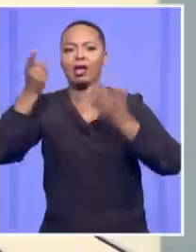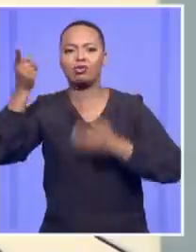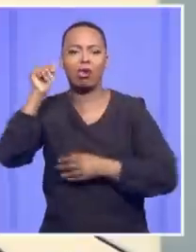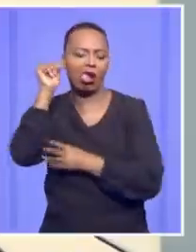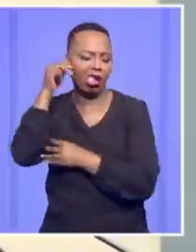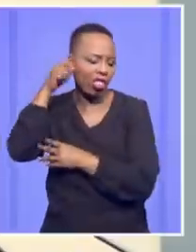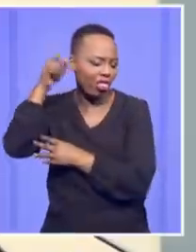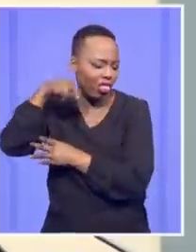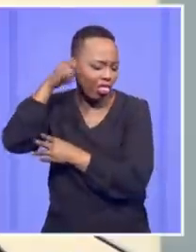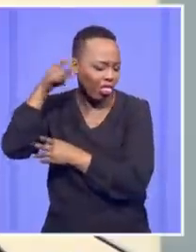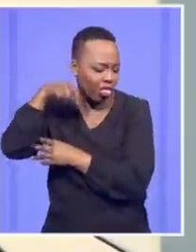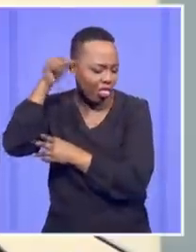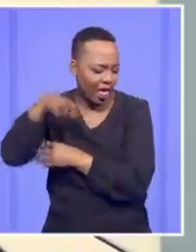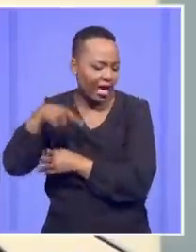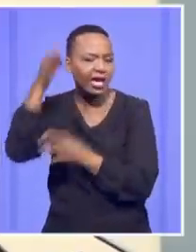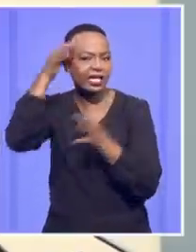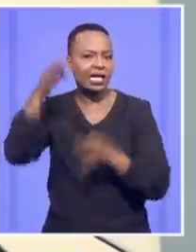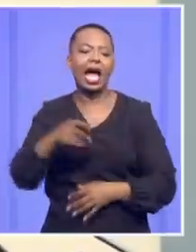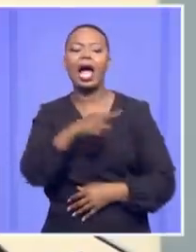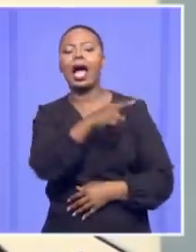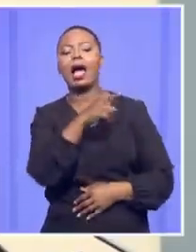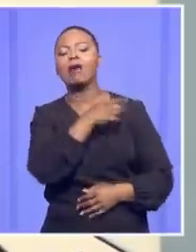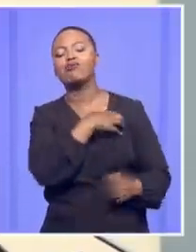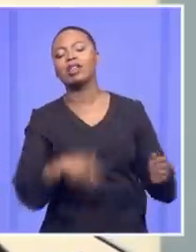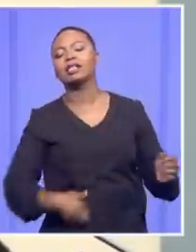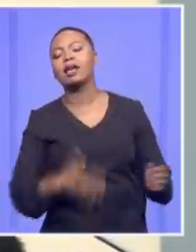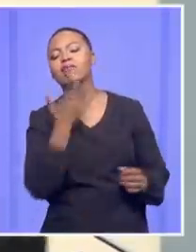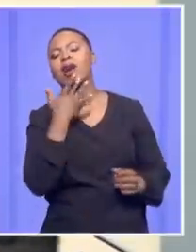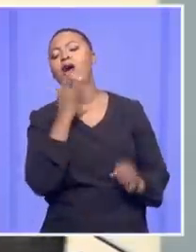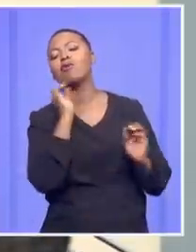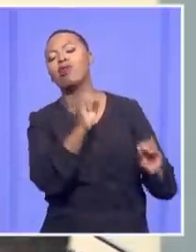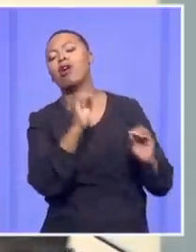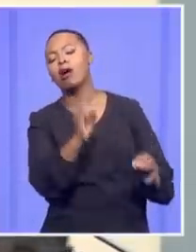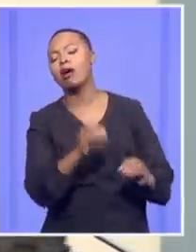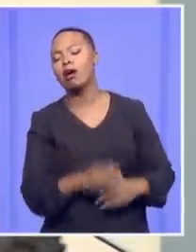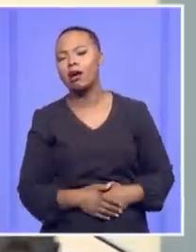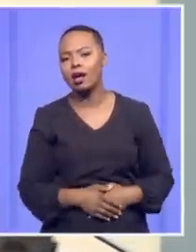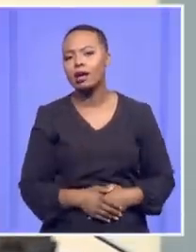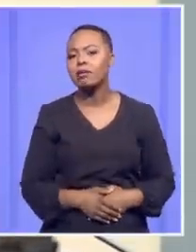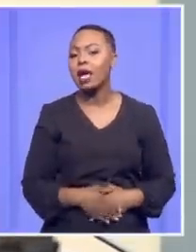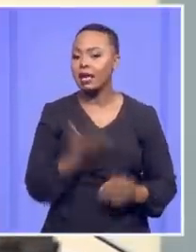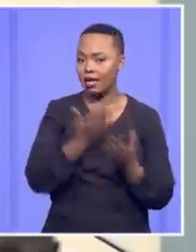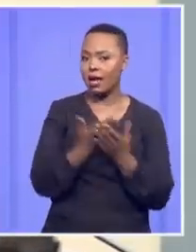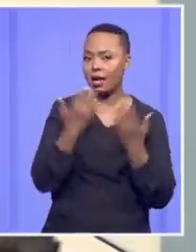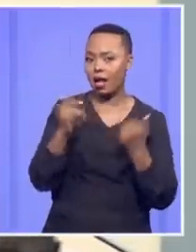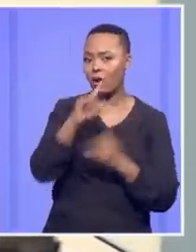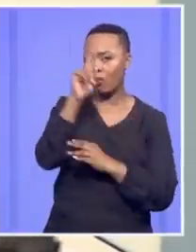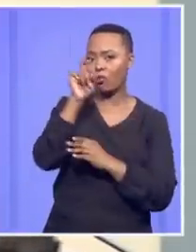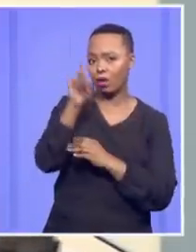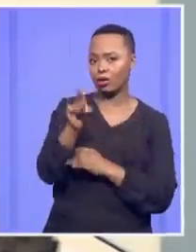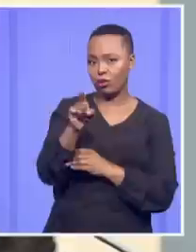that the President is biased, or is reasonably apprehended of bias, and can I deal with the question of remedy?